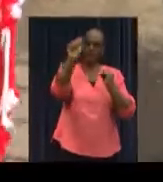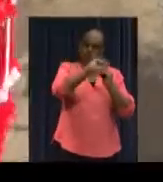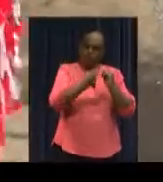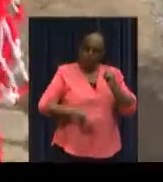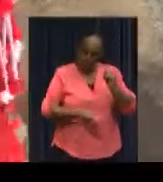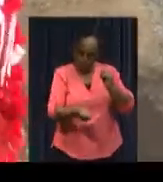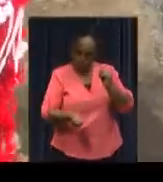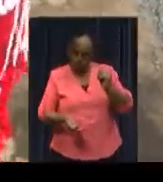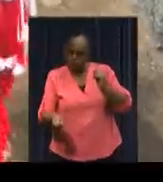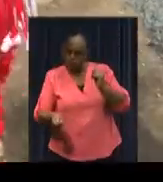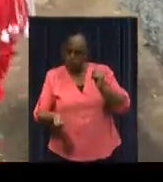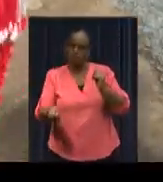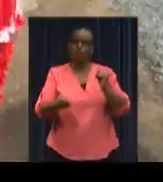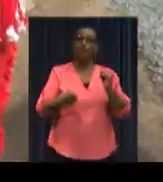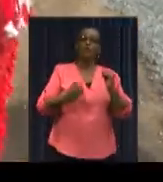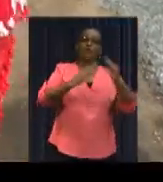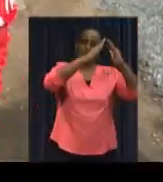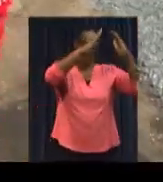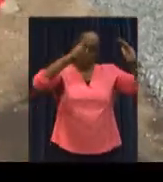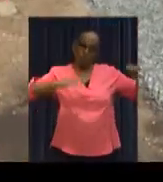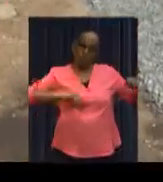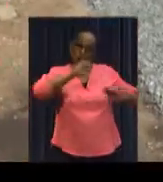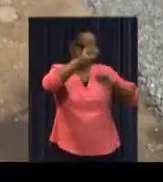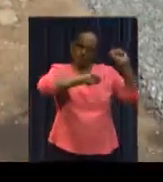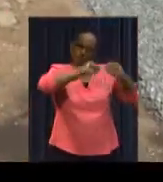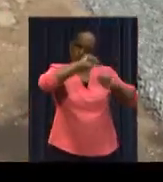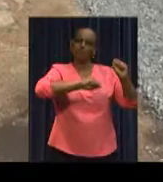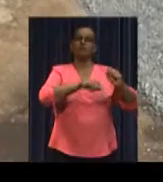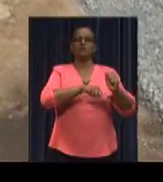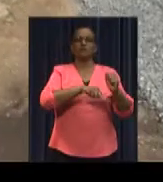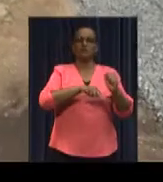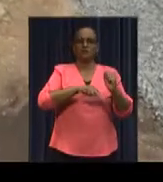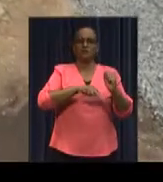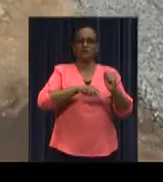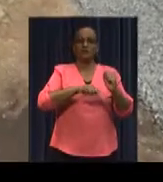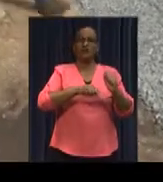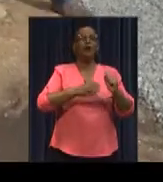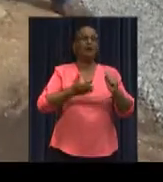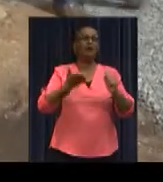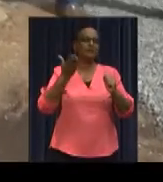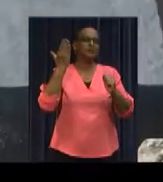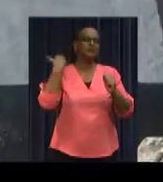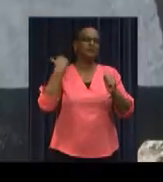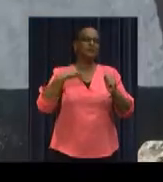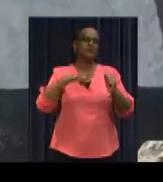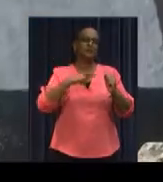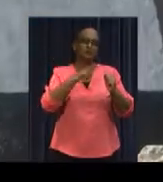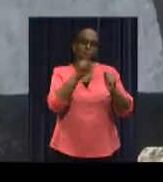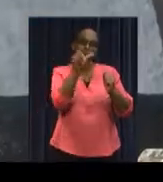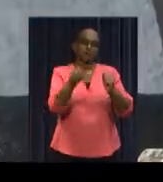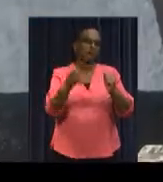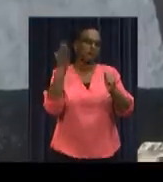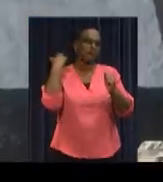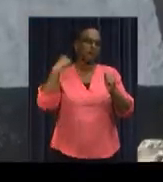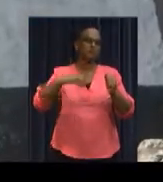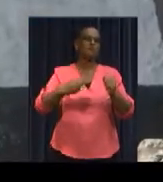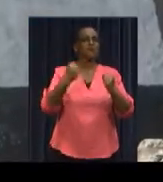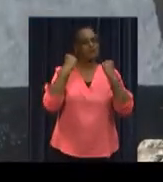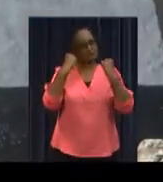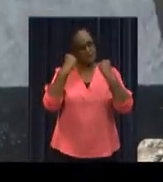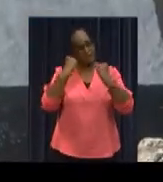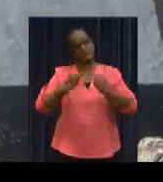commissioner's office to clean the monument and its surroundings. The survivors are still